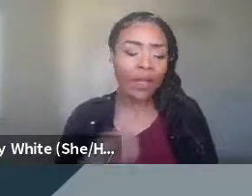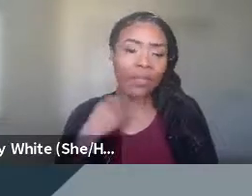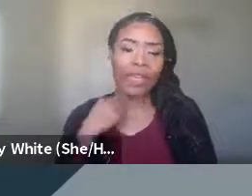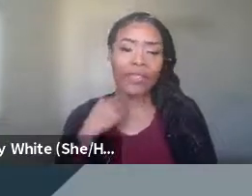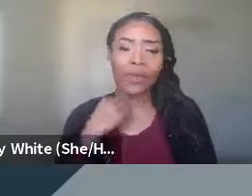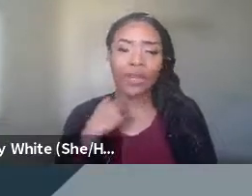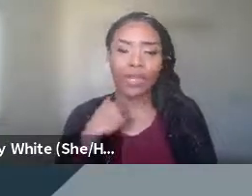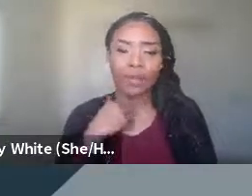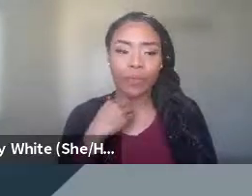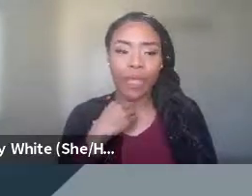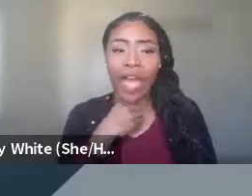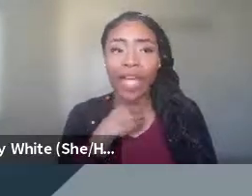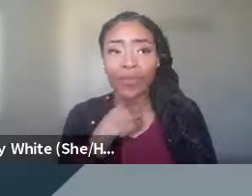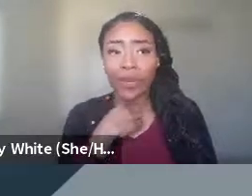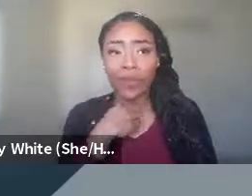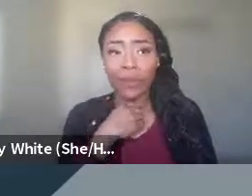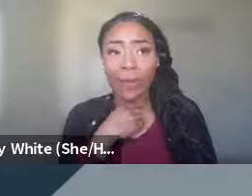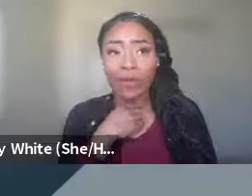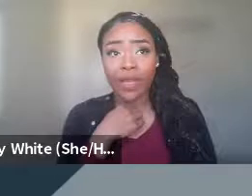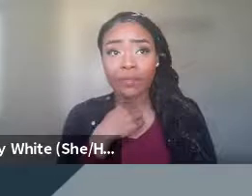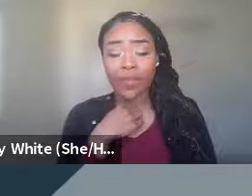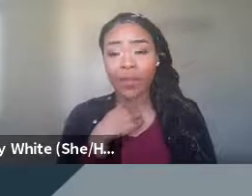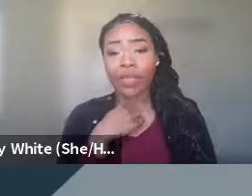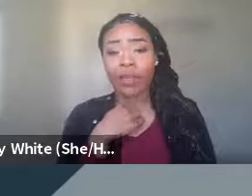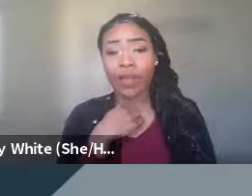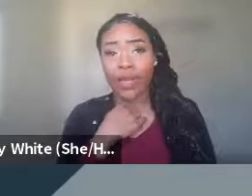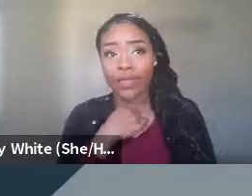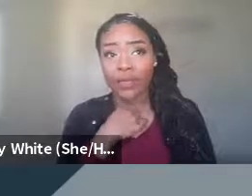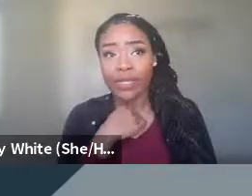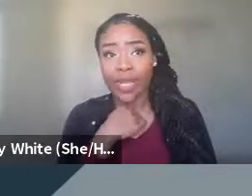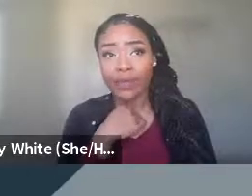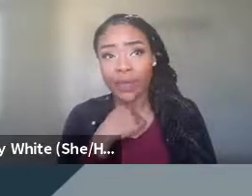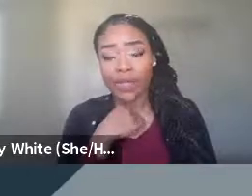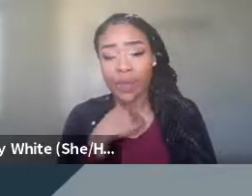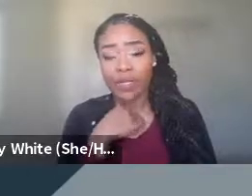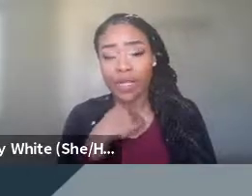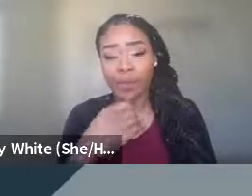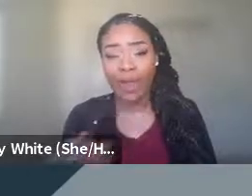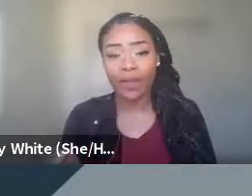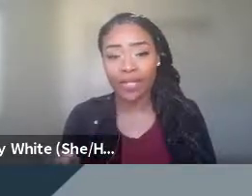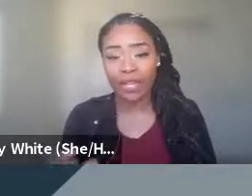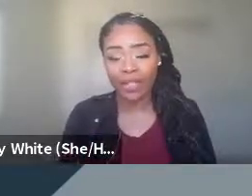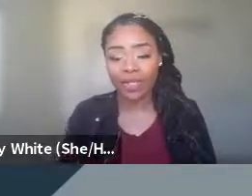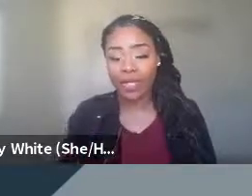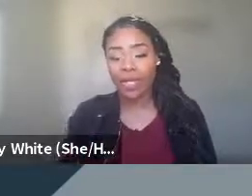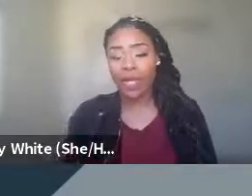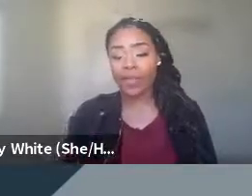I know that historically, I've learned from some of the formerly incarcerated students that have spent speakers on different panel discussions that